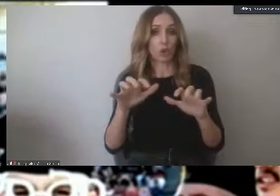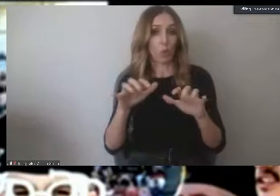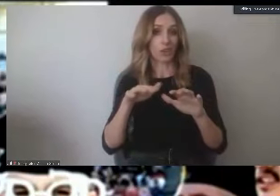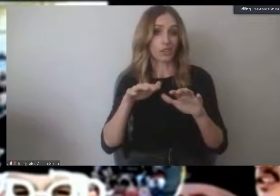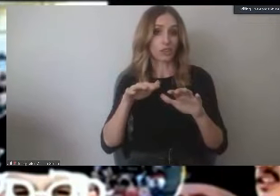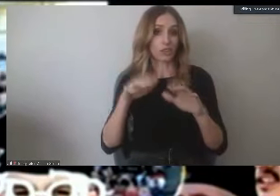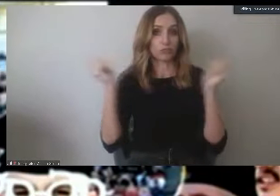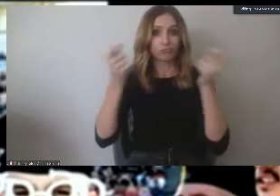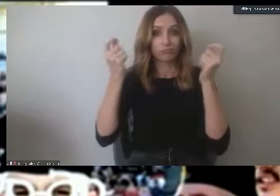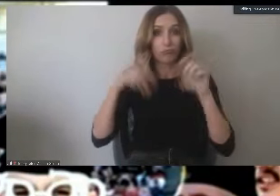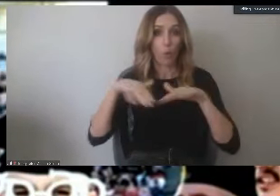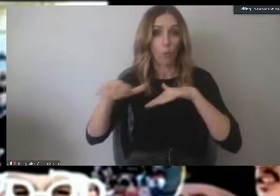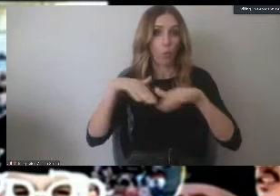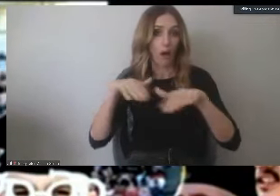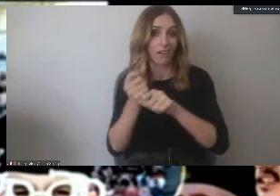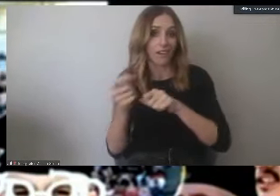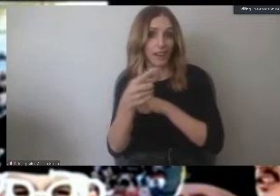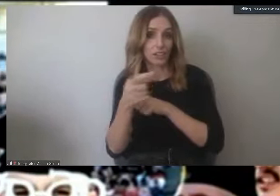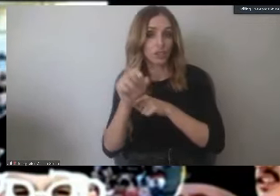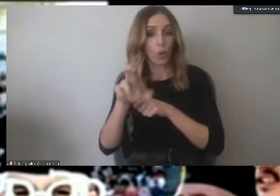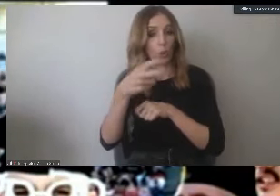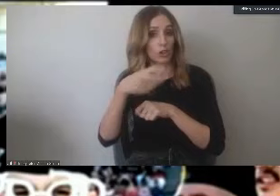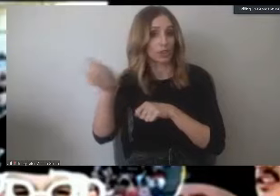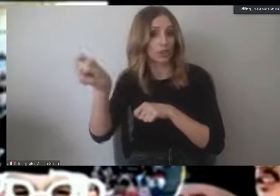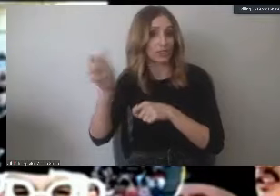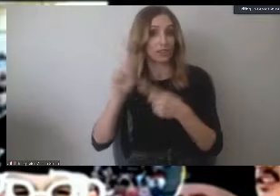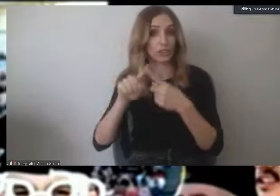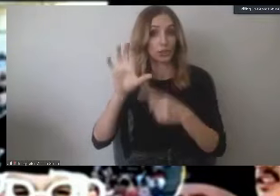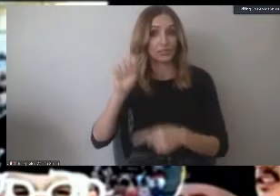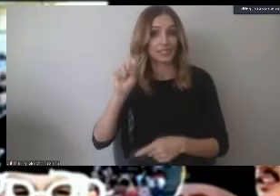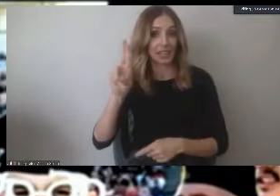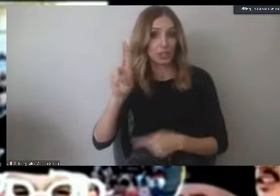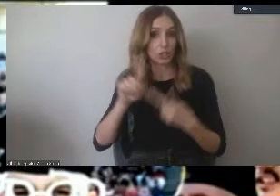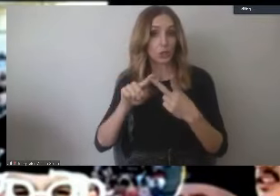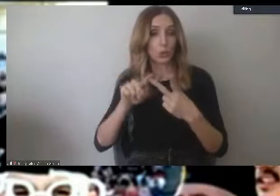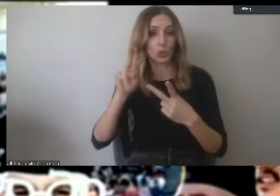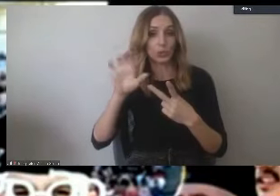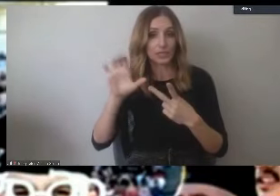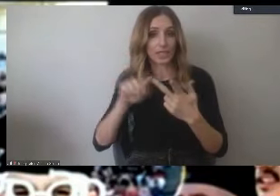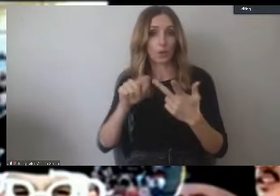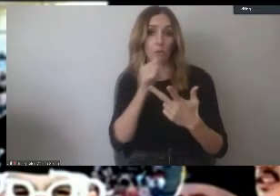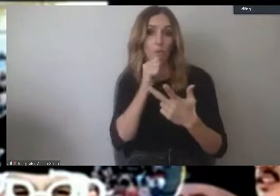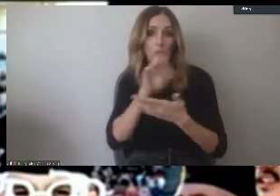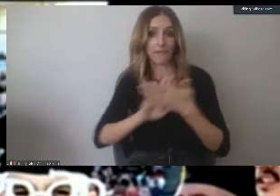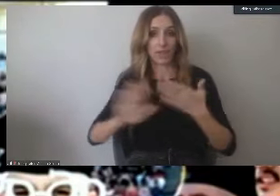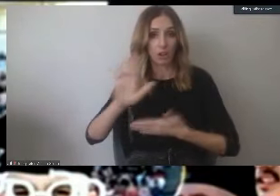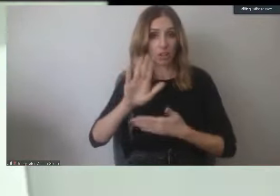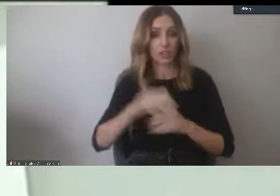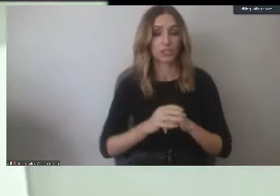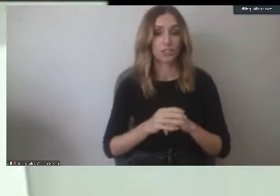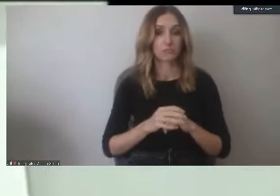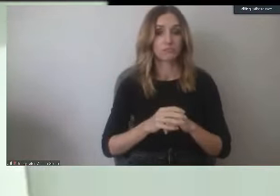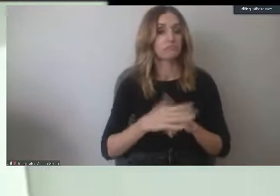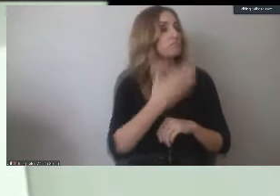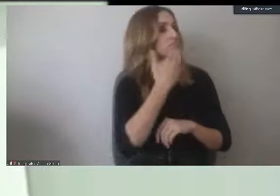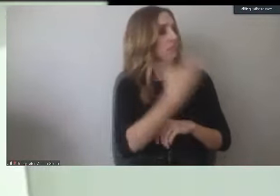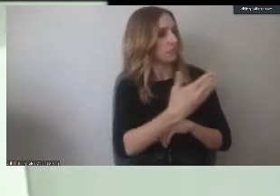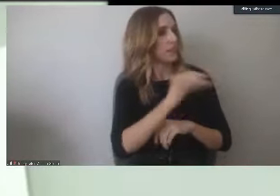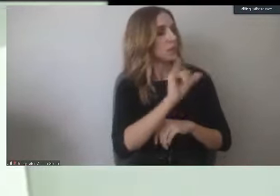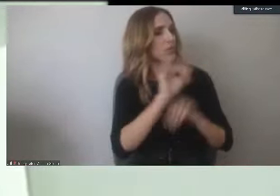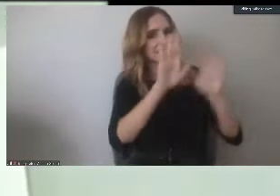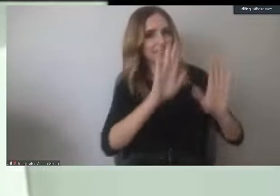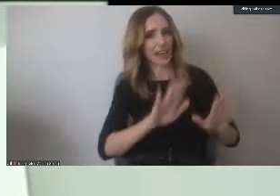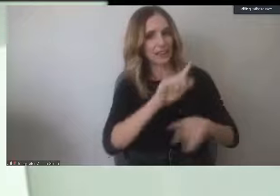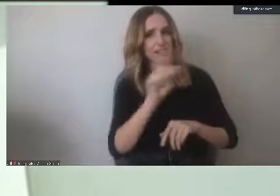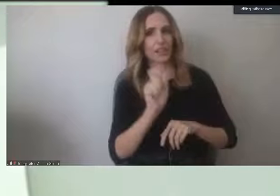if they're transferring to a CSU, UC, or private college in the fall of 2020? Thank you. That's an excellent